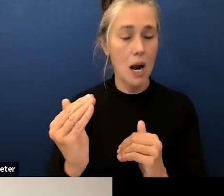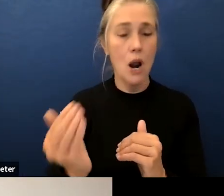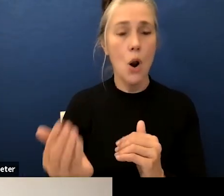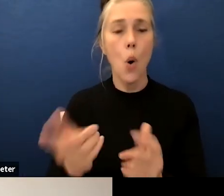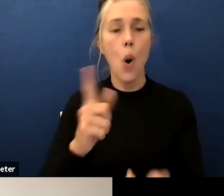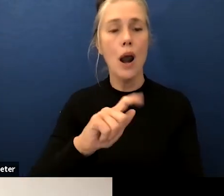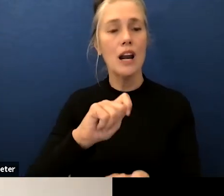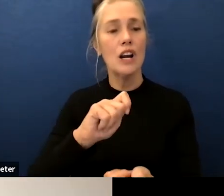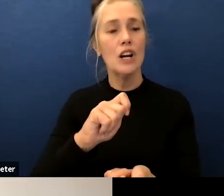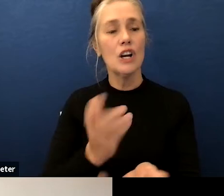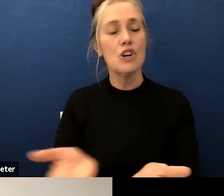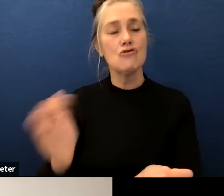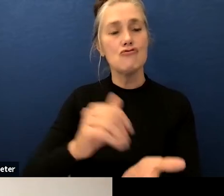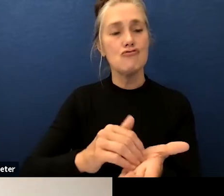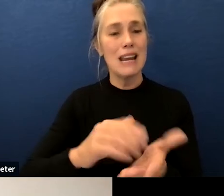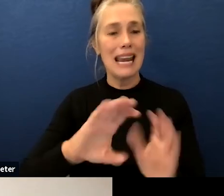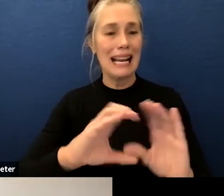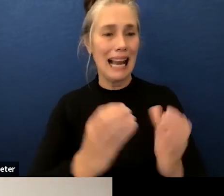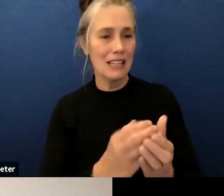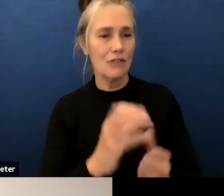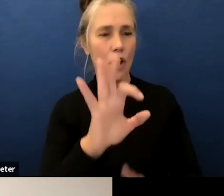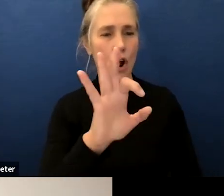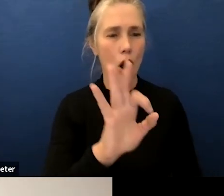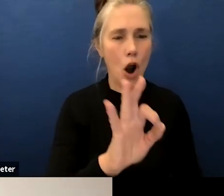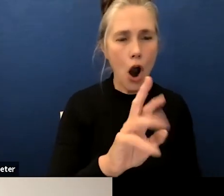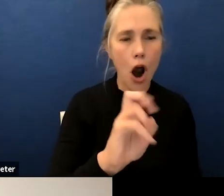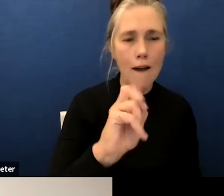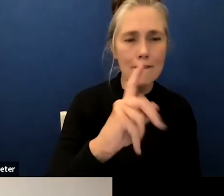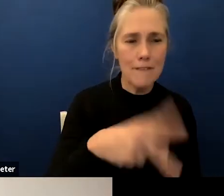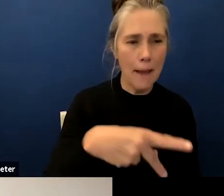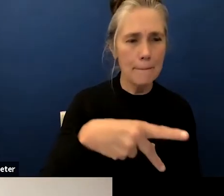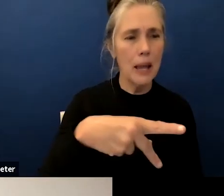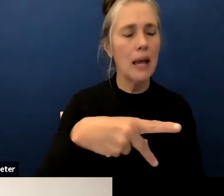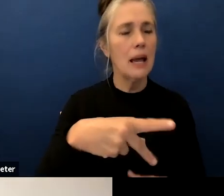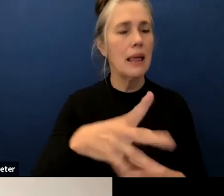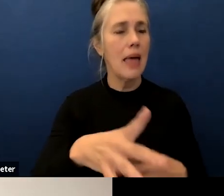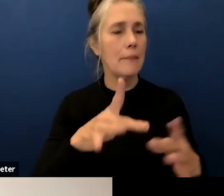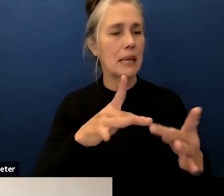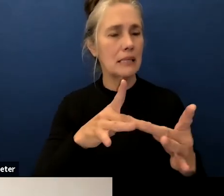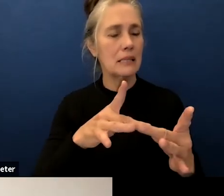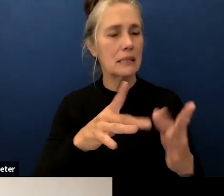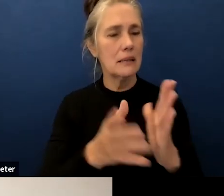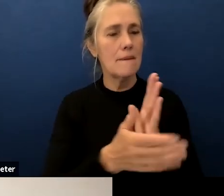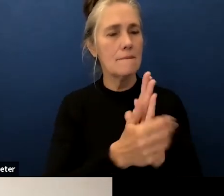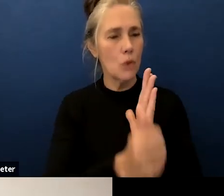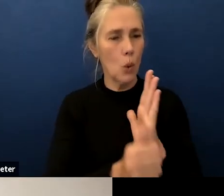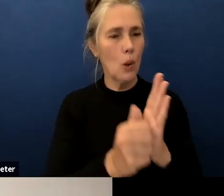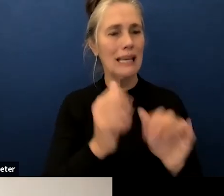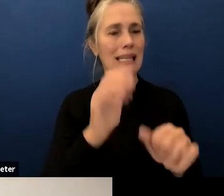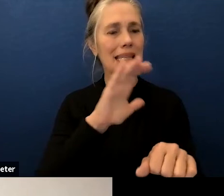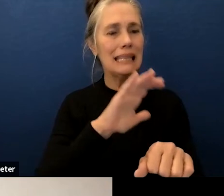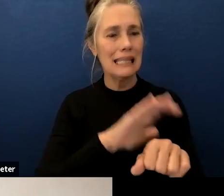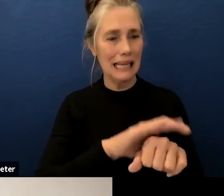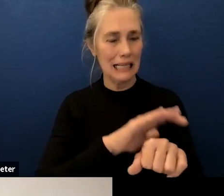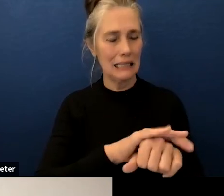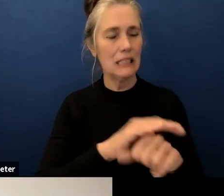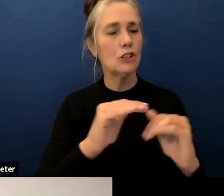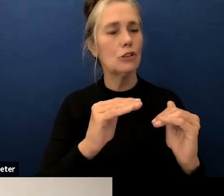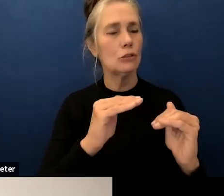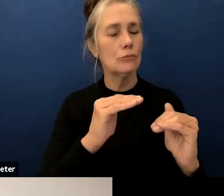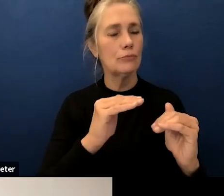proficient students our rfep students make up 29 of our student population this data